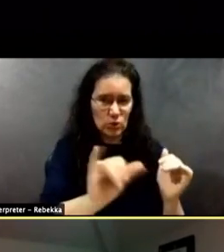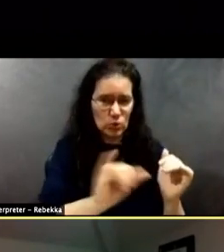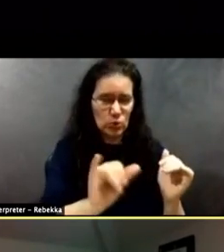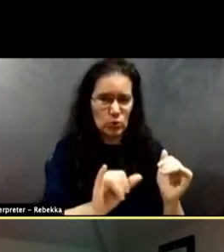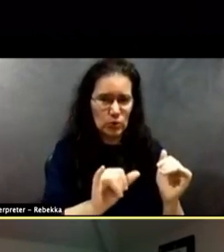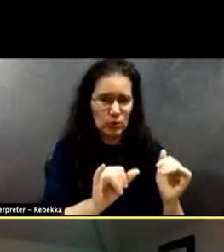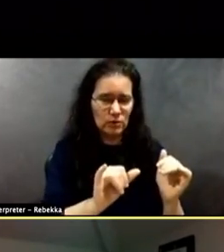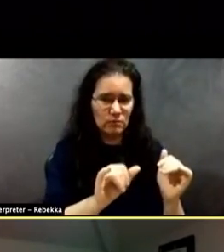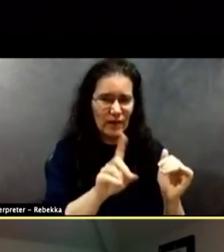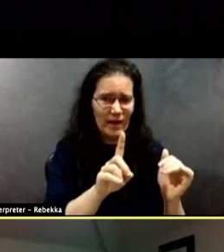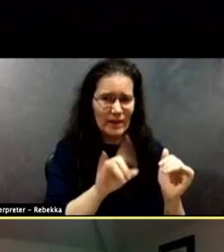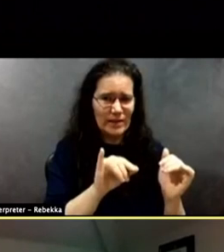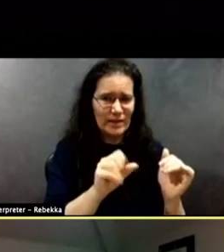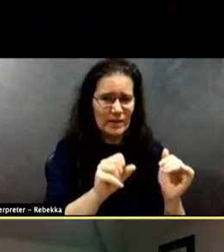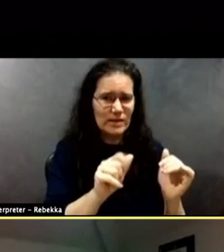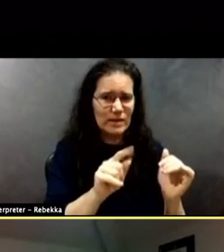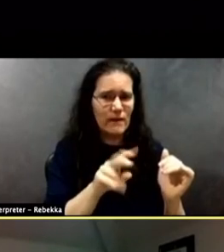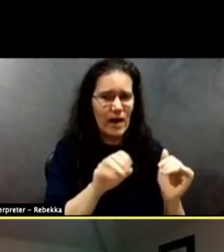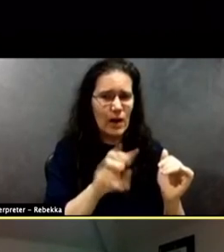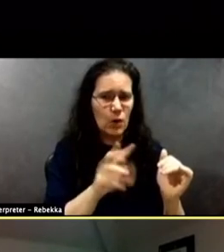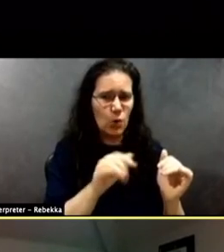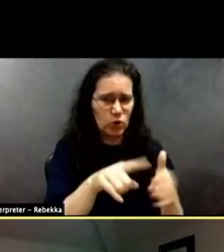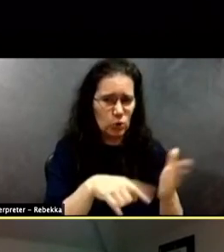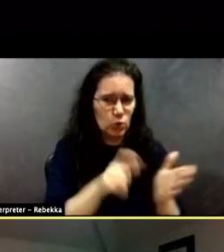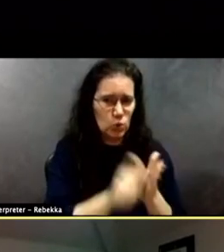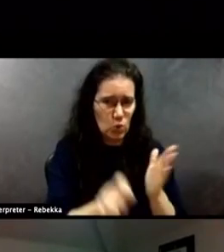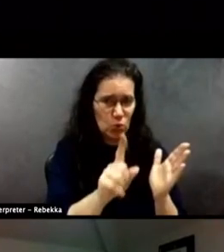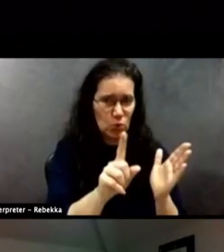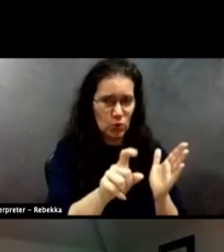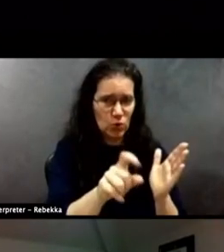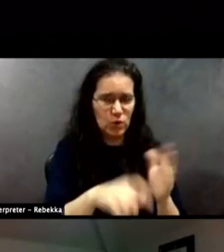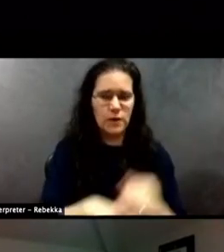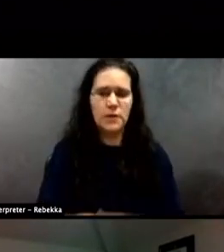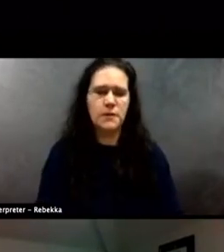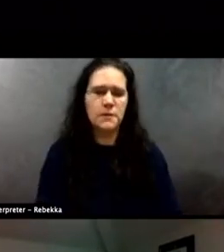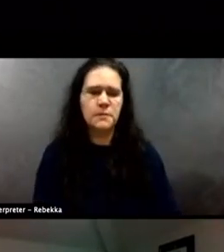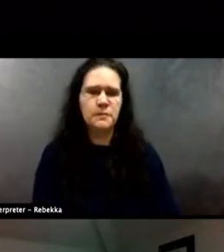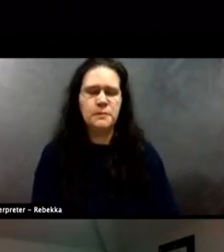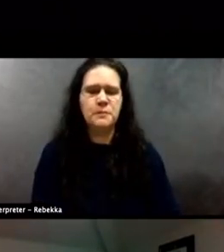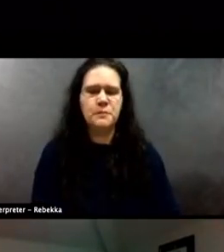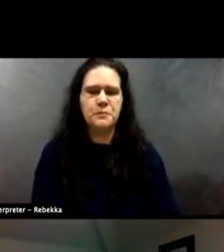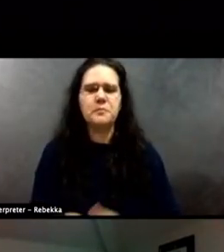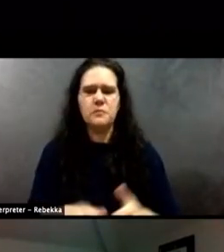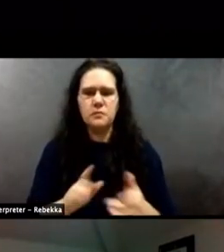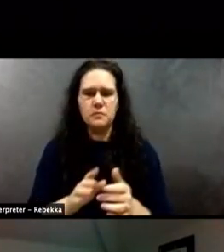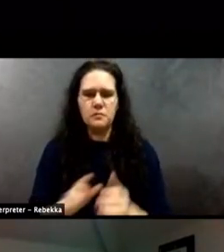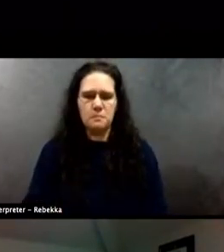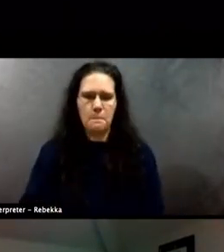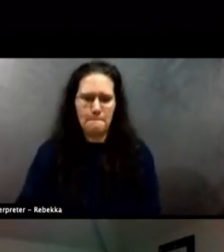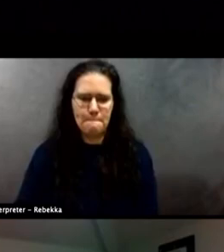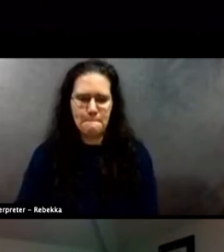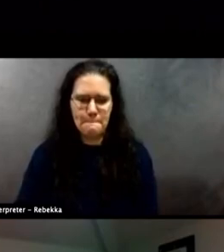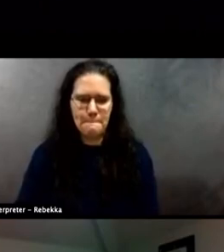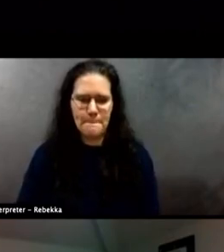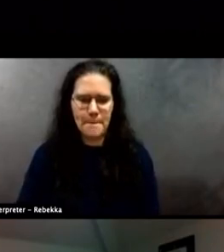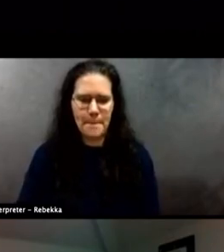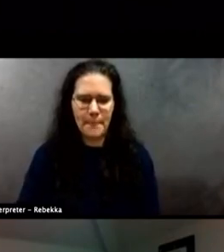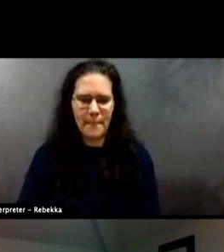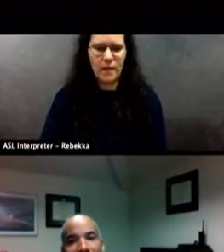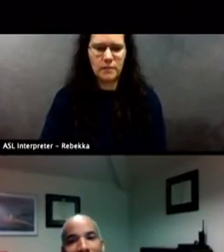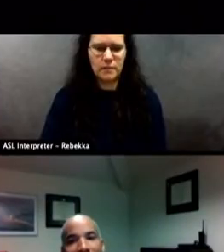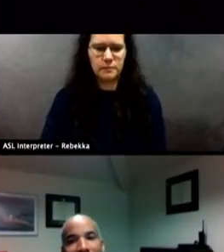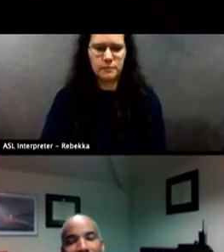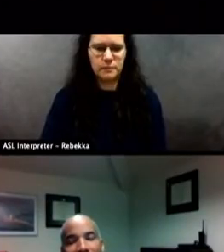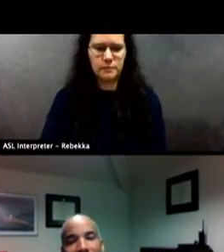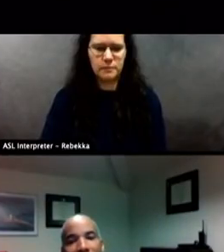what you wrote? Go ahead, Lieutenant Pedrini. I'll go to you on that question. I believe that was already